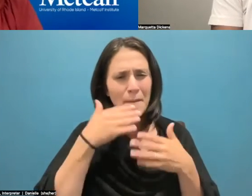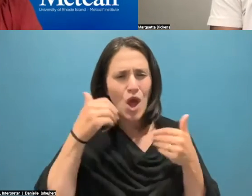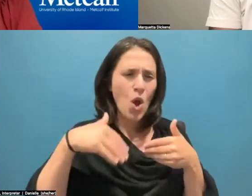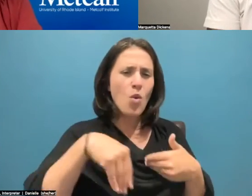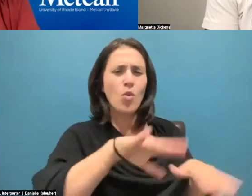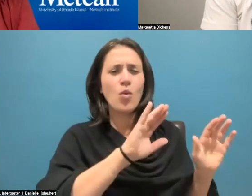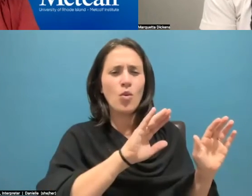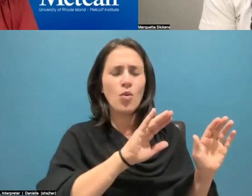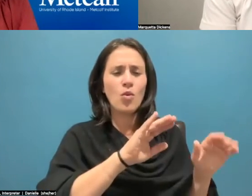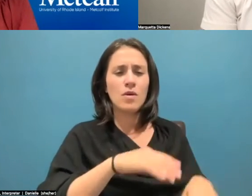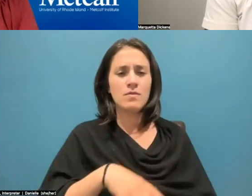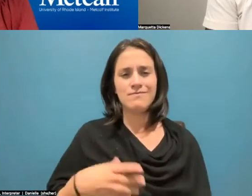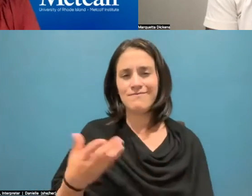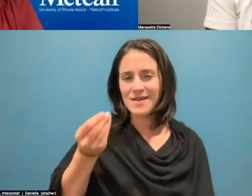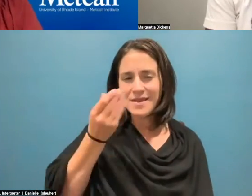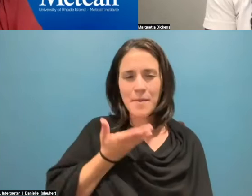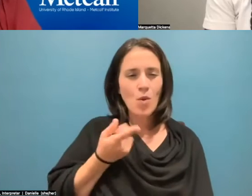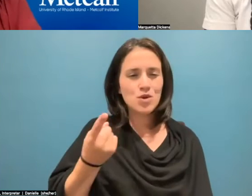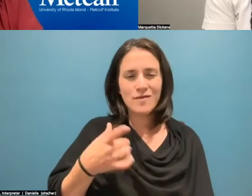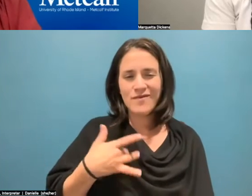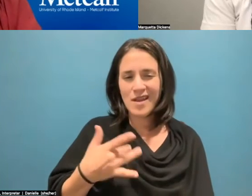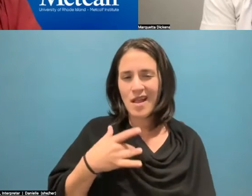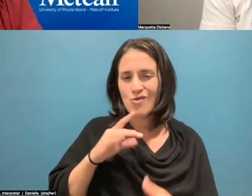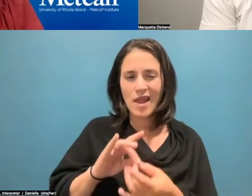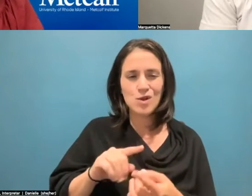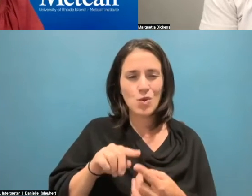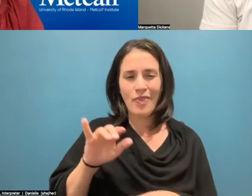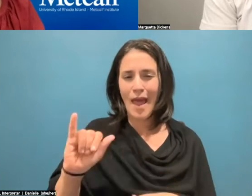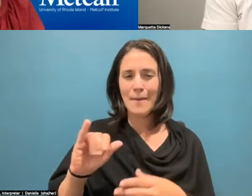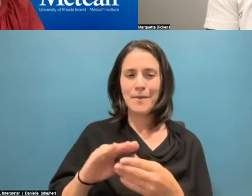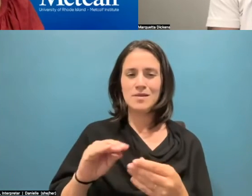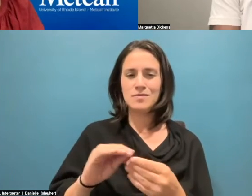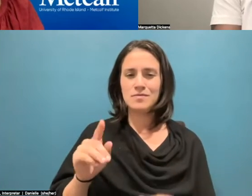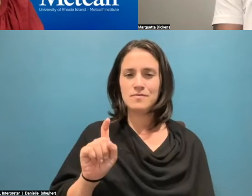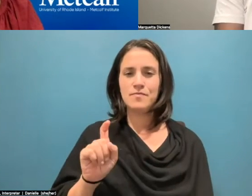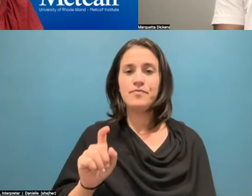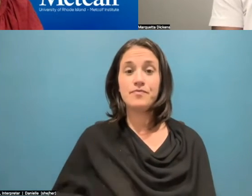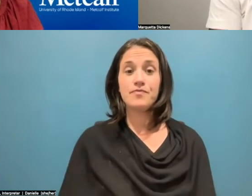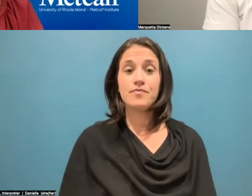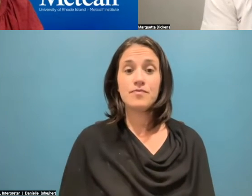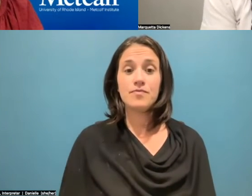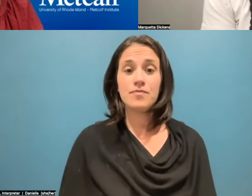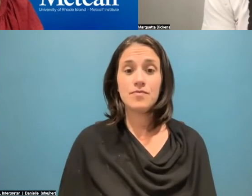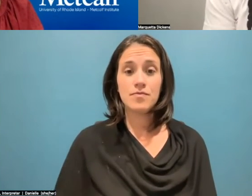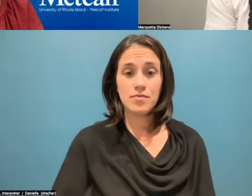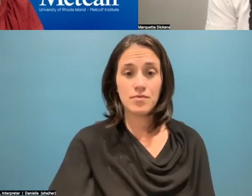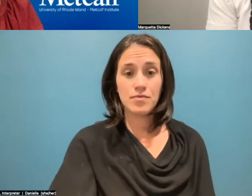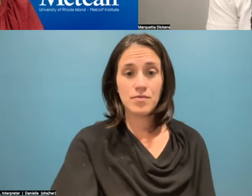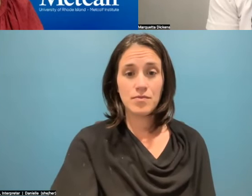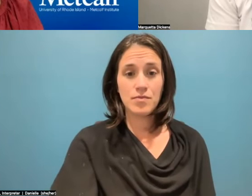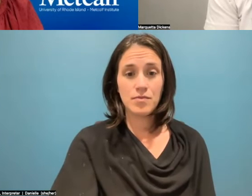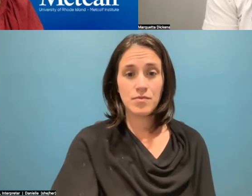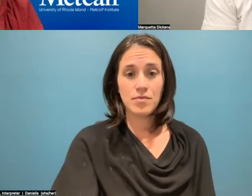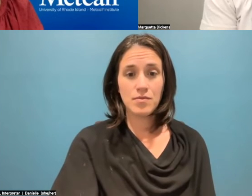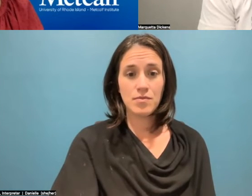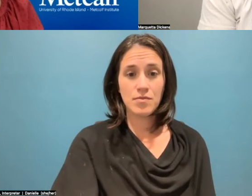like and what you've tried to do to combat that image. Okay, I'll start with, you know,